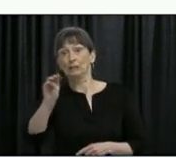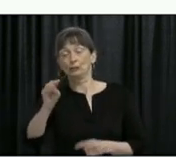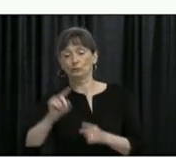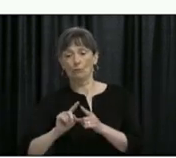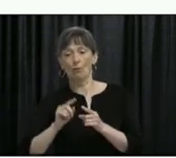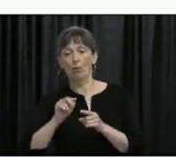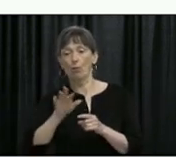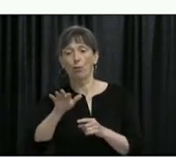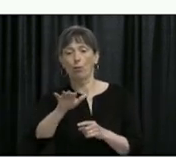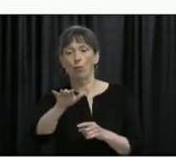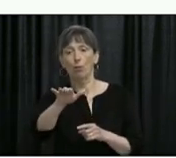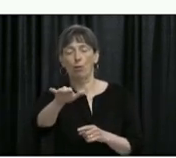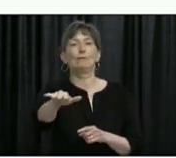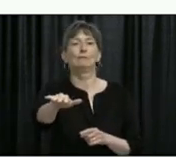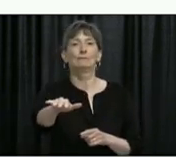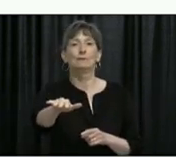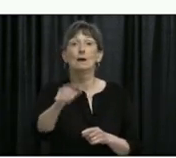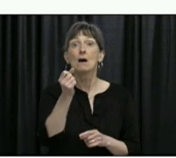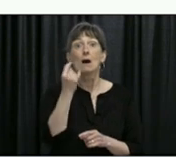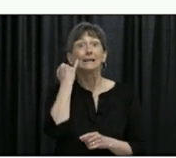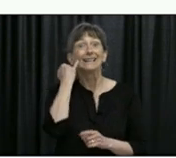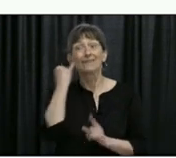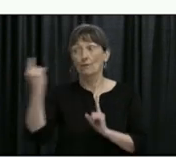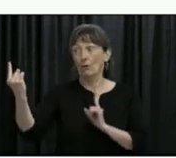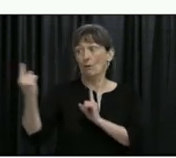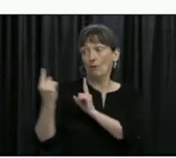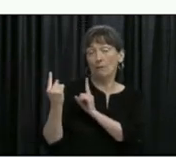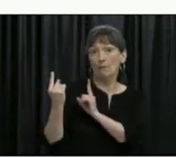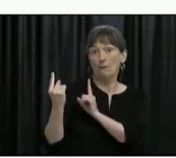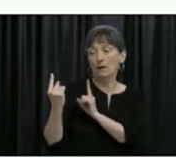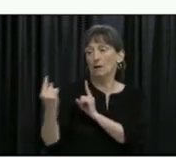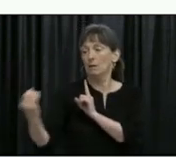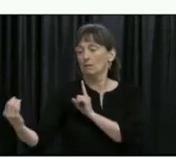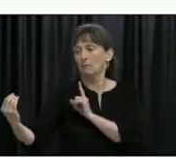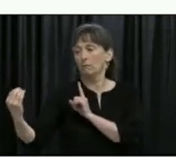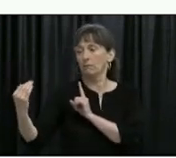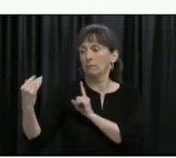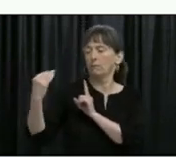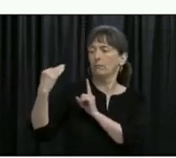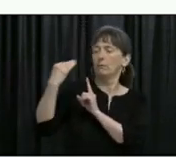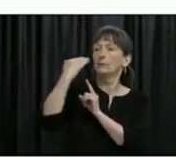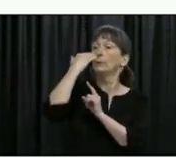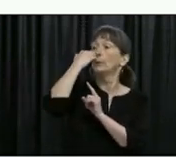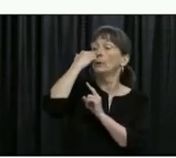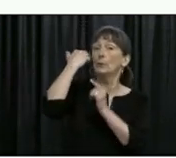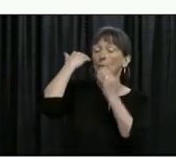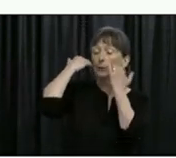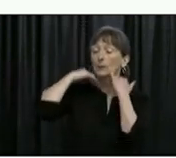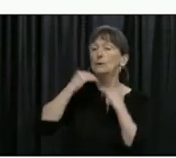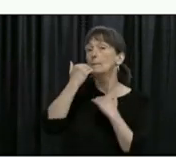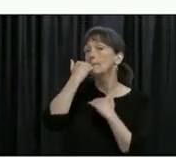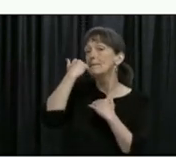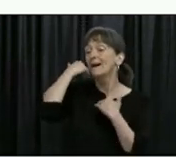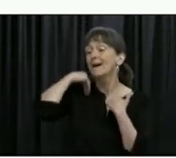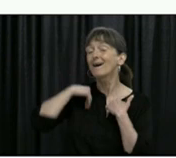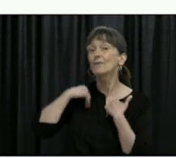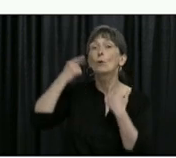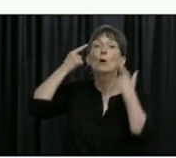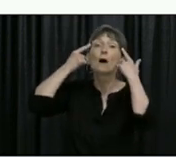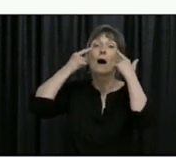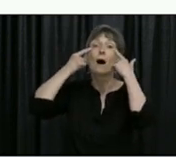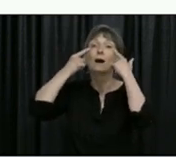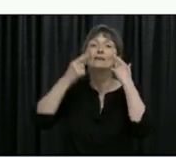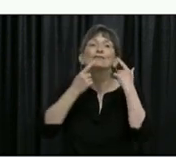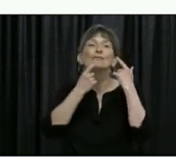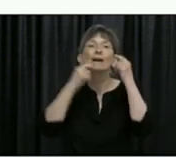close enough to an infected person that their droplets enter your nose or mouth or through your eyes, through what we call the conjunctiva, the